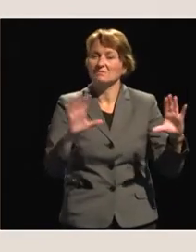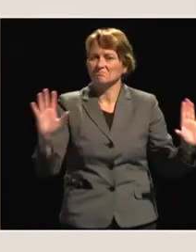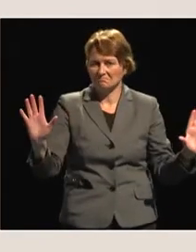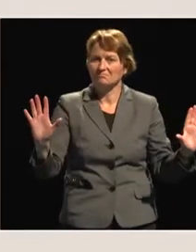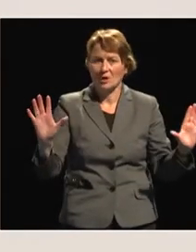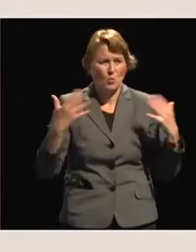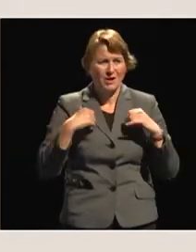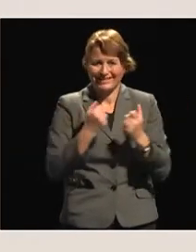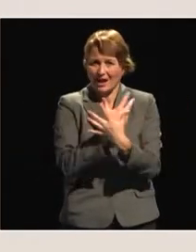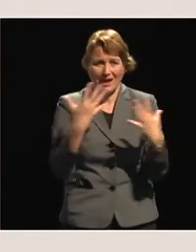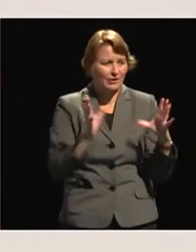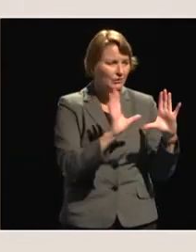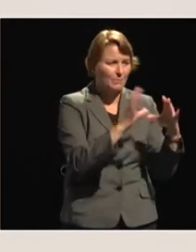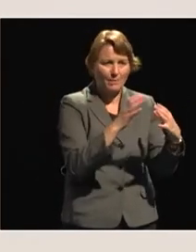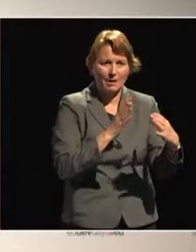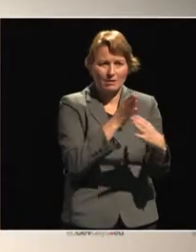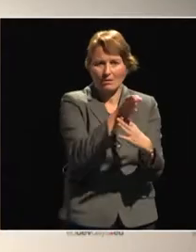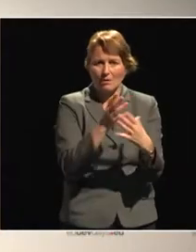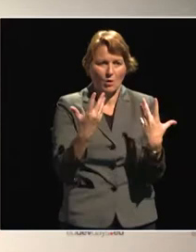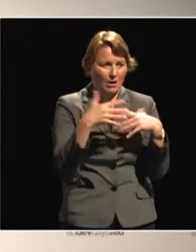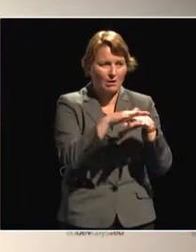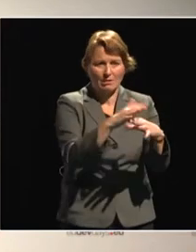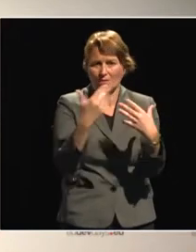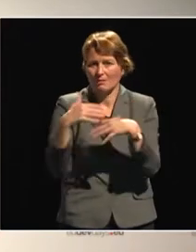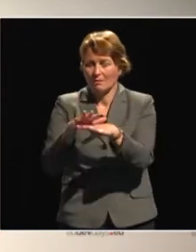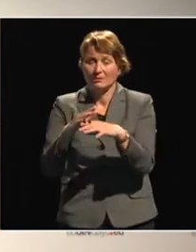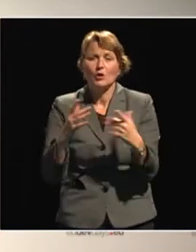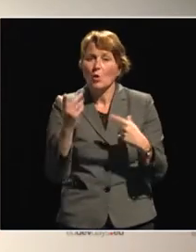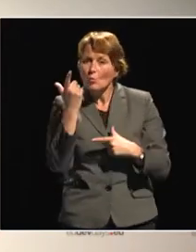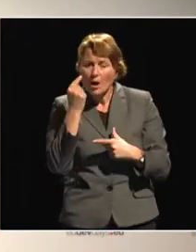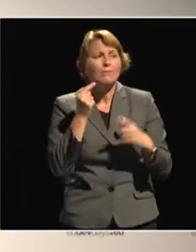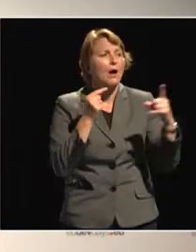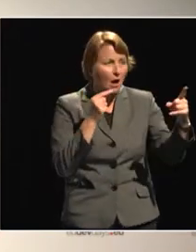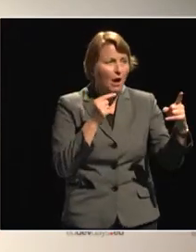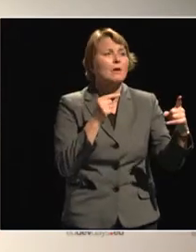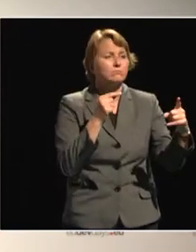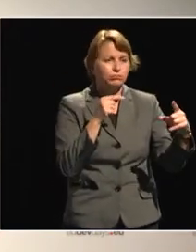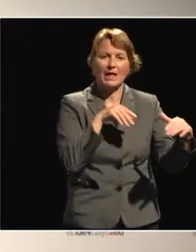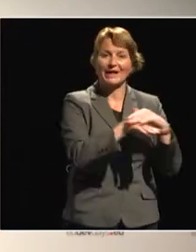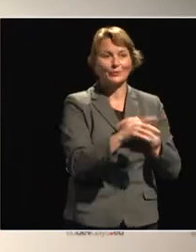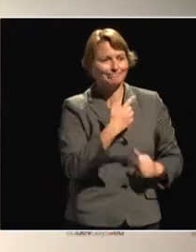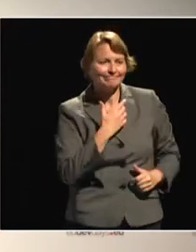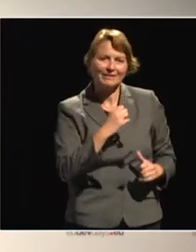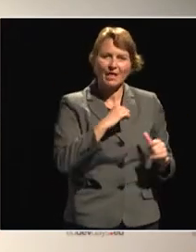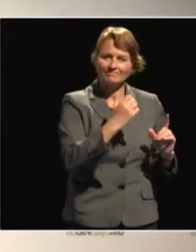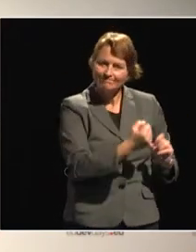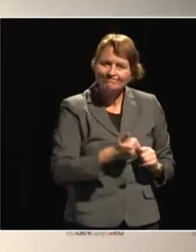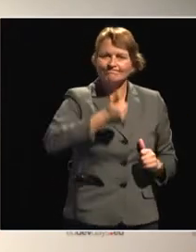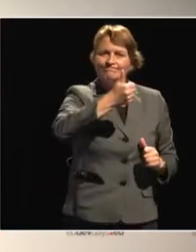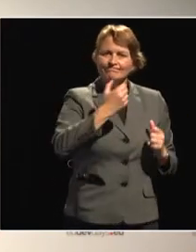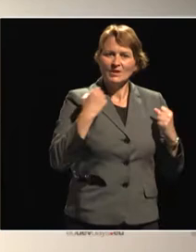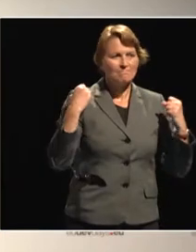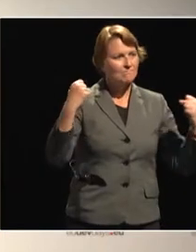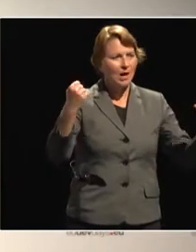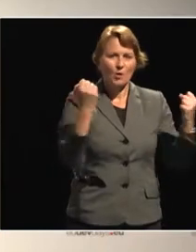it in all the departments so that women can have, you know, access to power. She can be at the